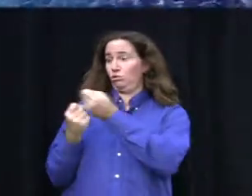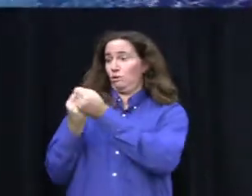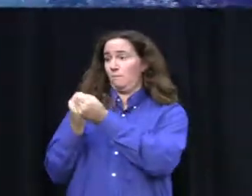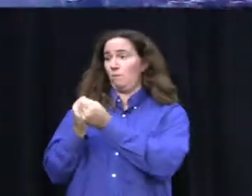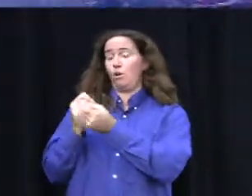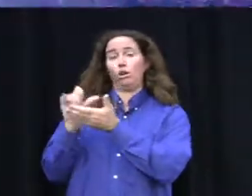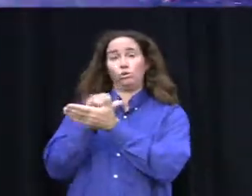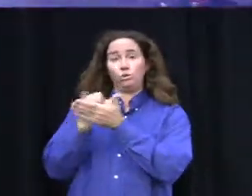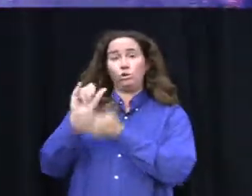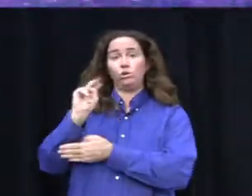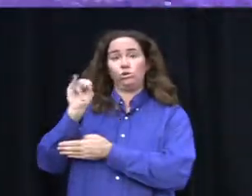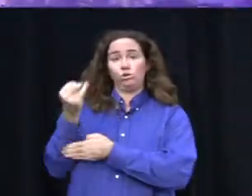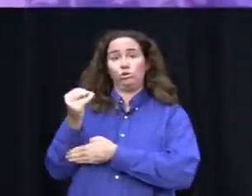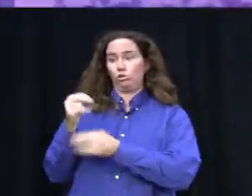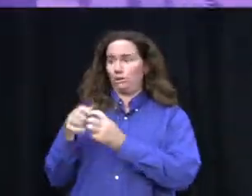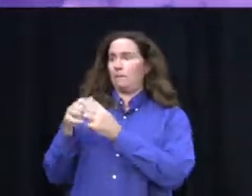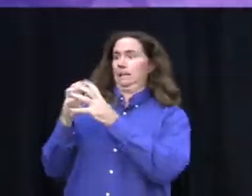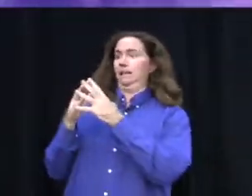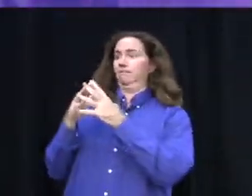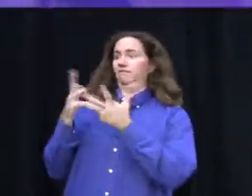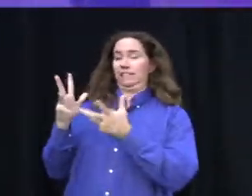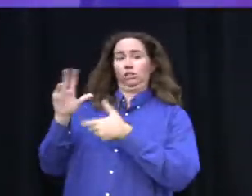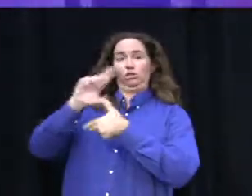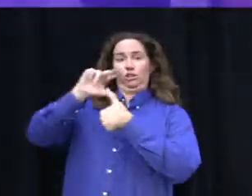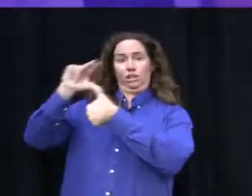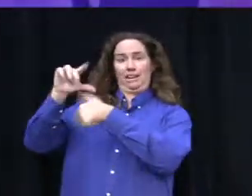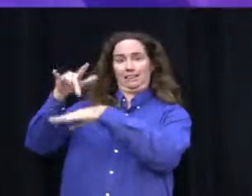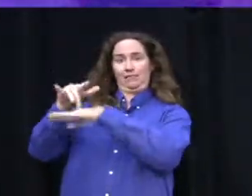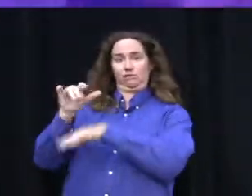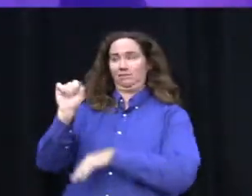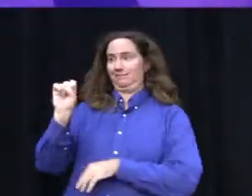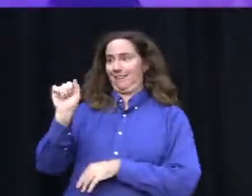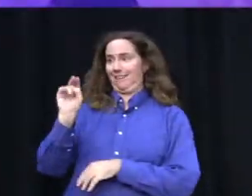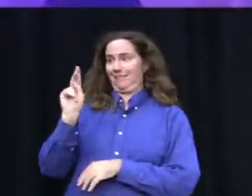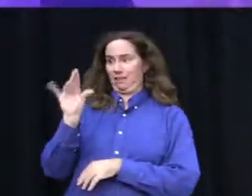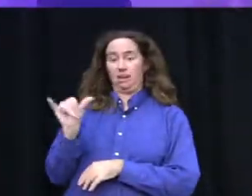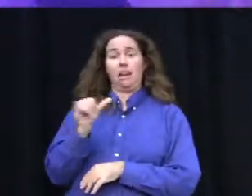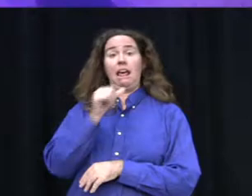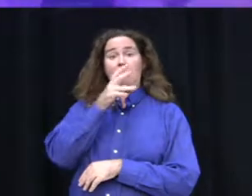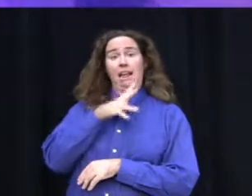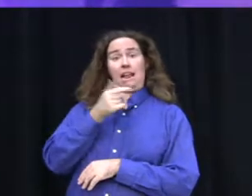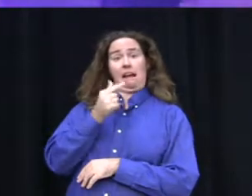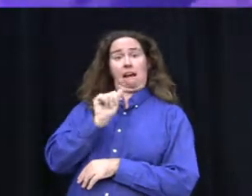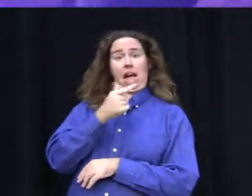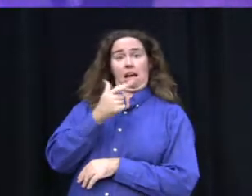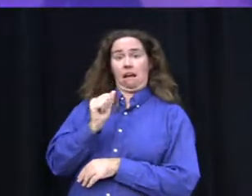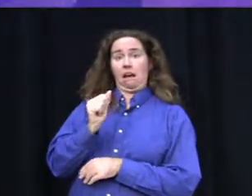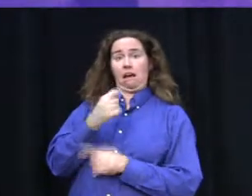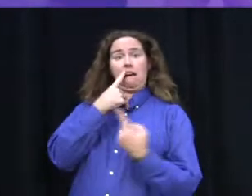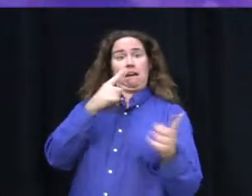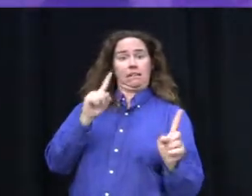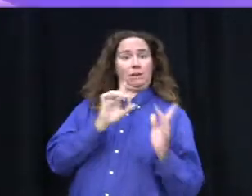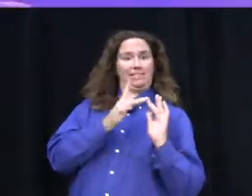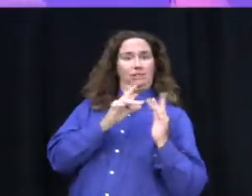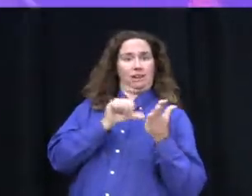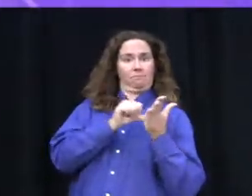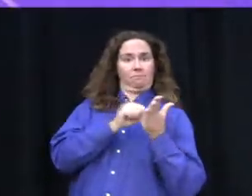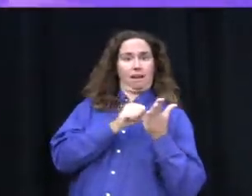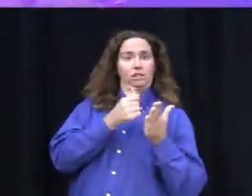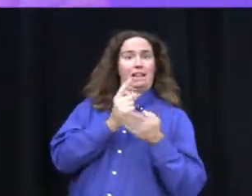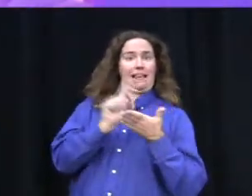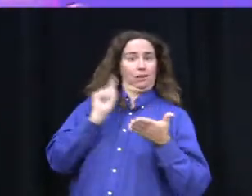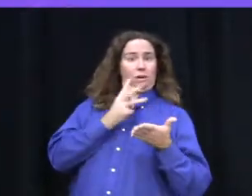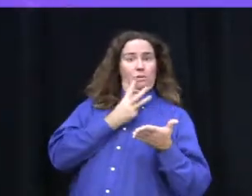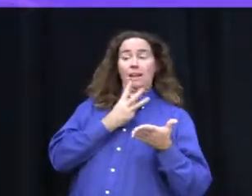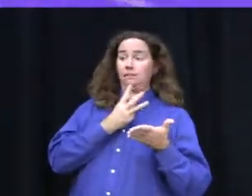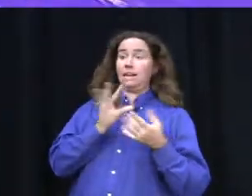New Jersey areas rebuild after the damage from Hurricane Sandy. Lady Gaga announced this donation on her website last Wednesday, along